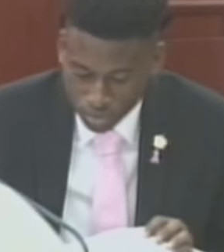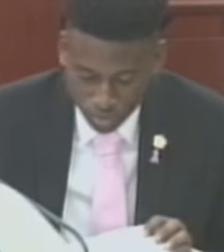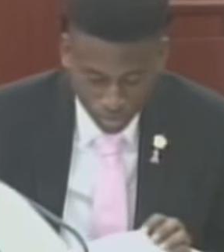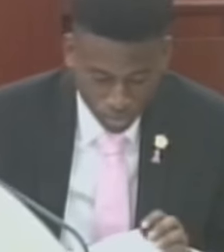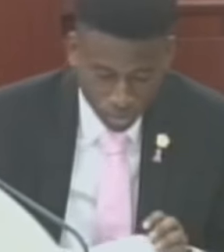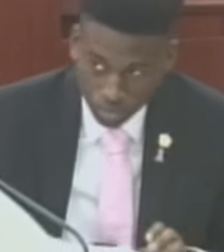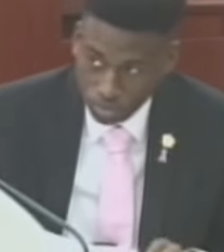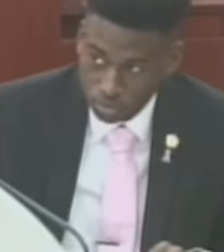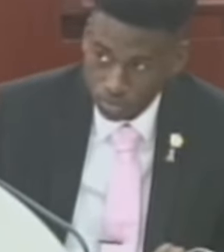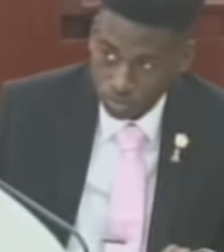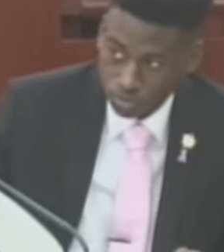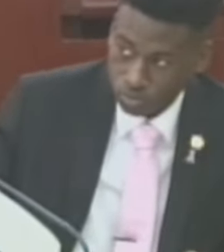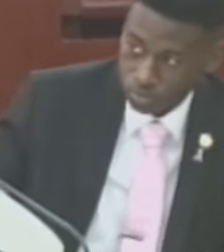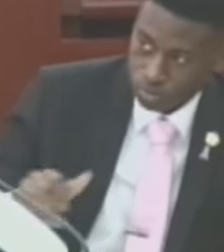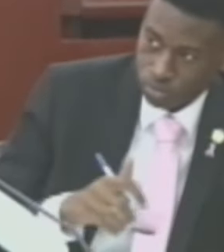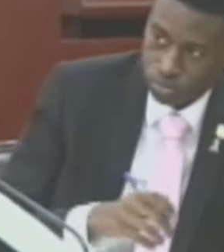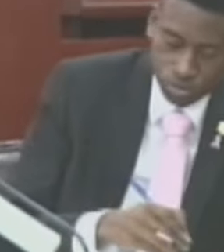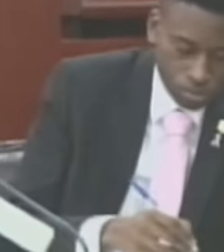Adjournment.